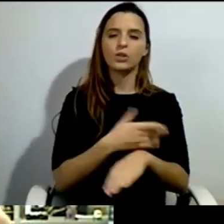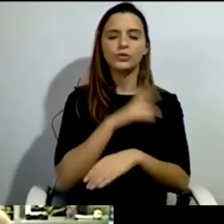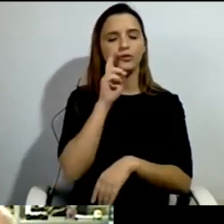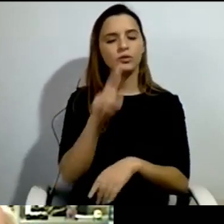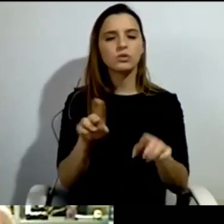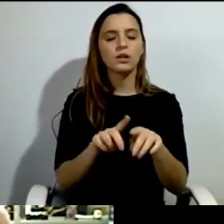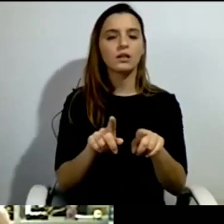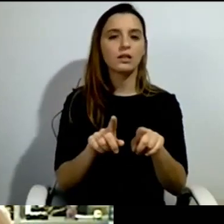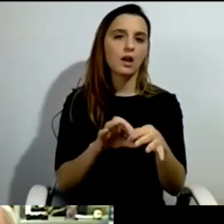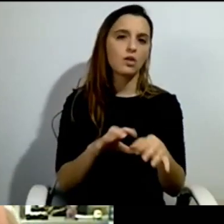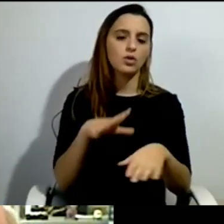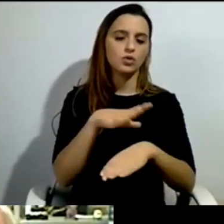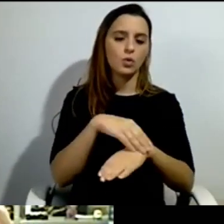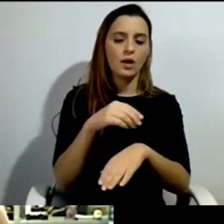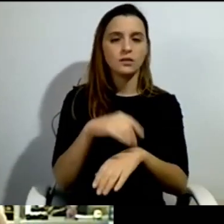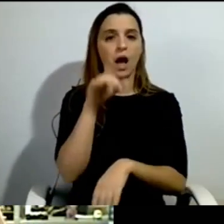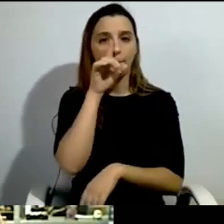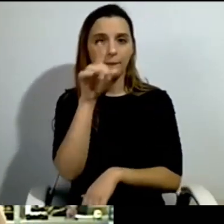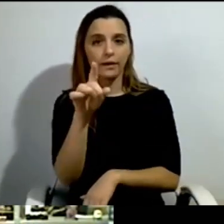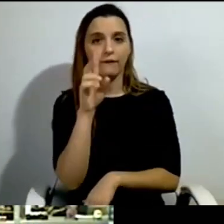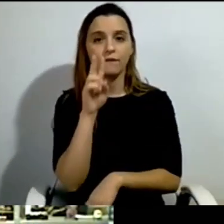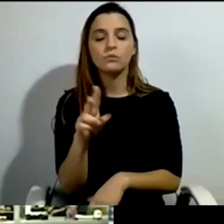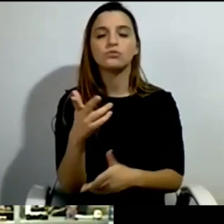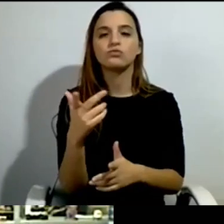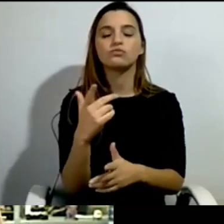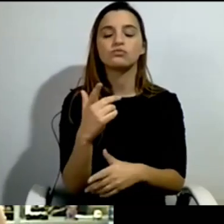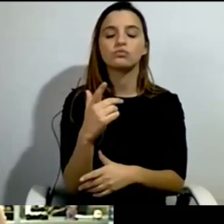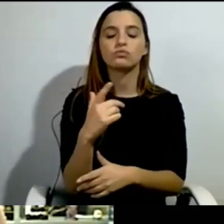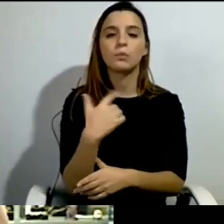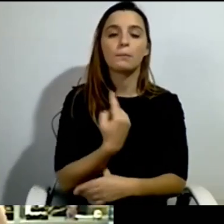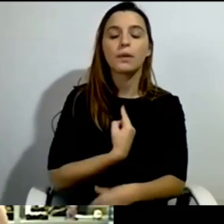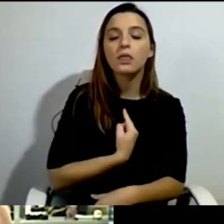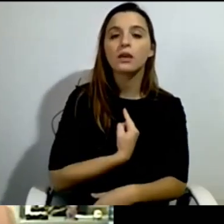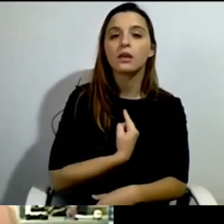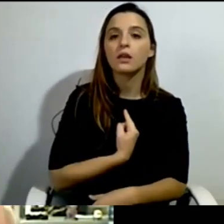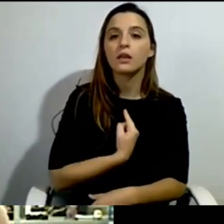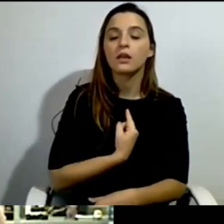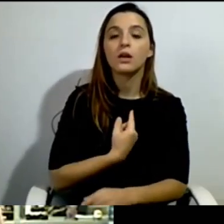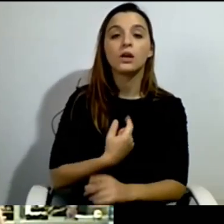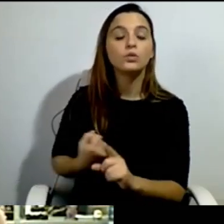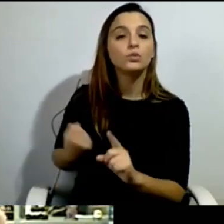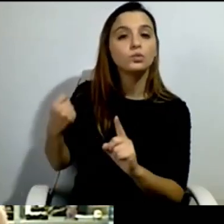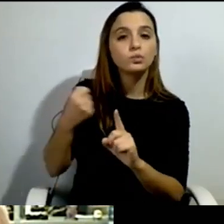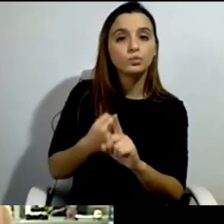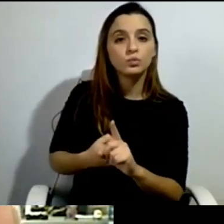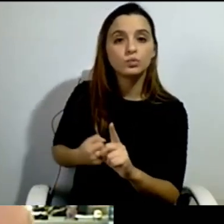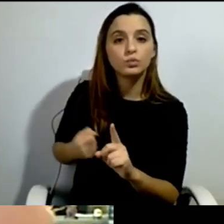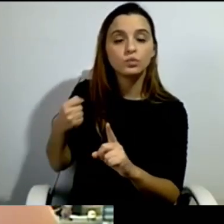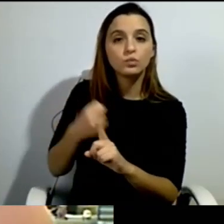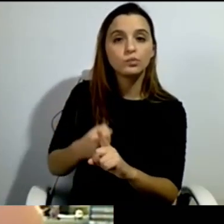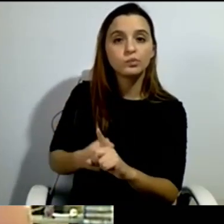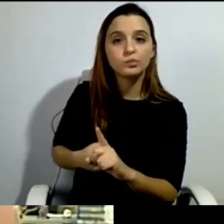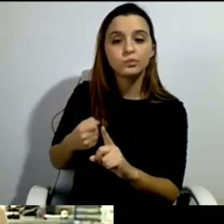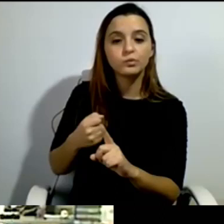fight across the disability approach. That means we have to try to find